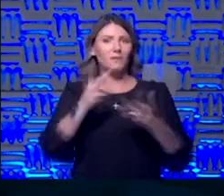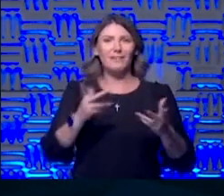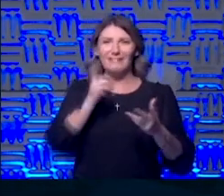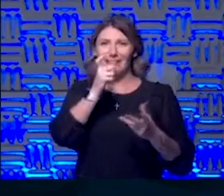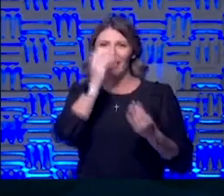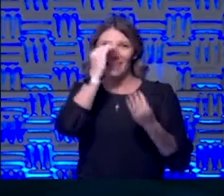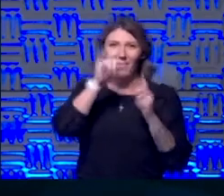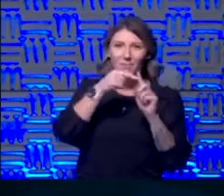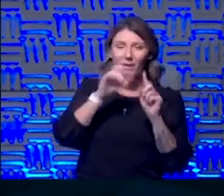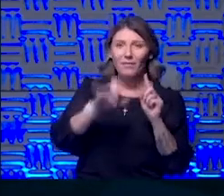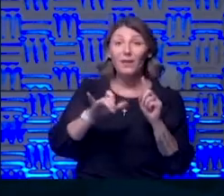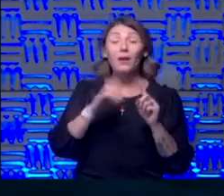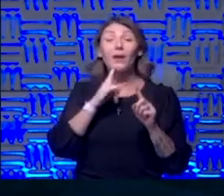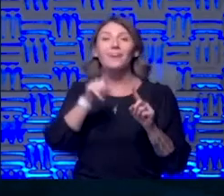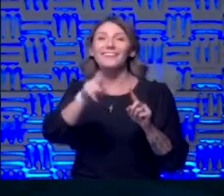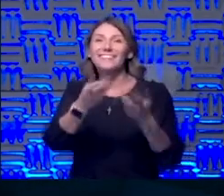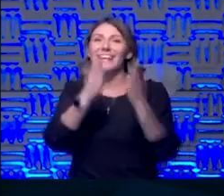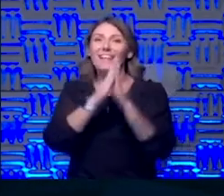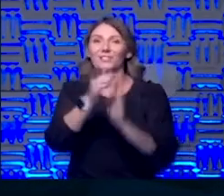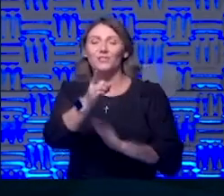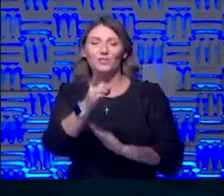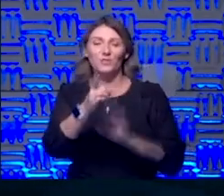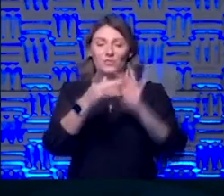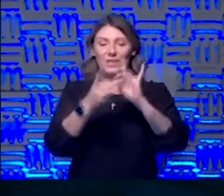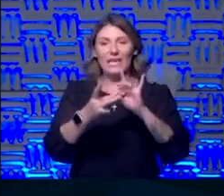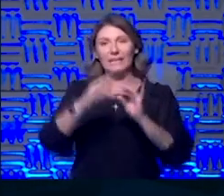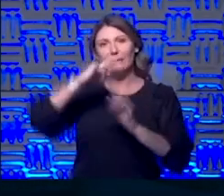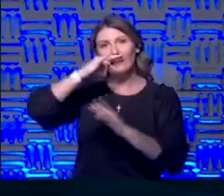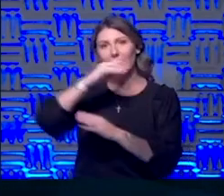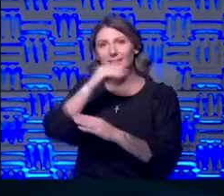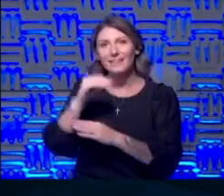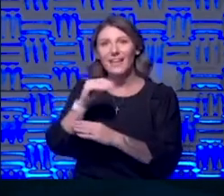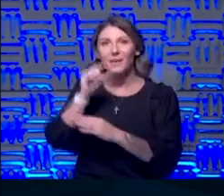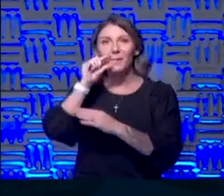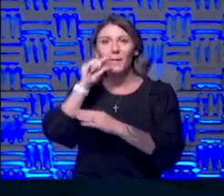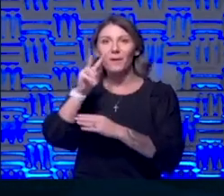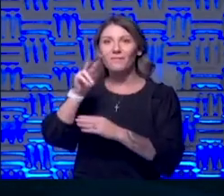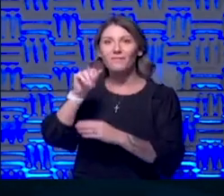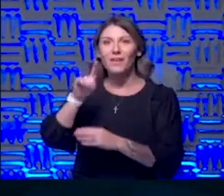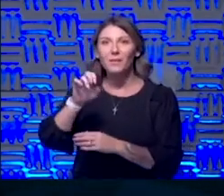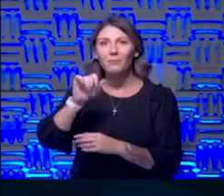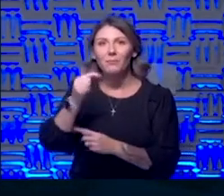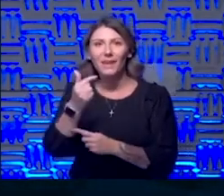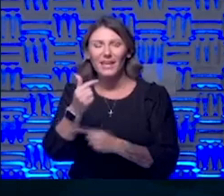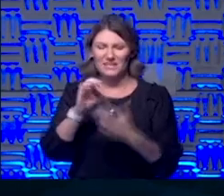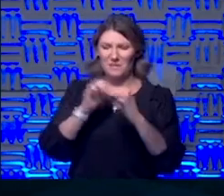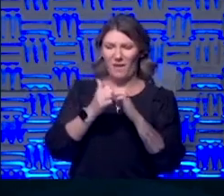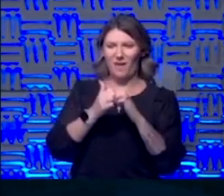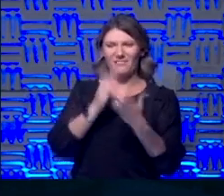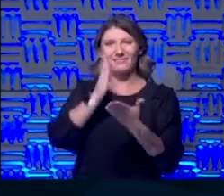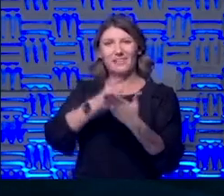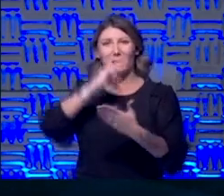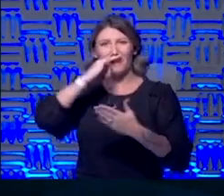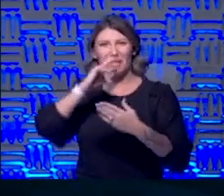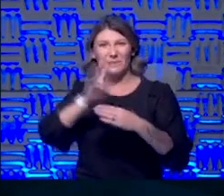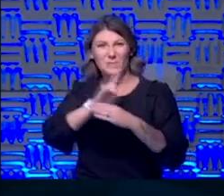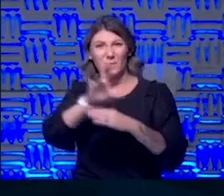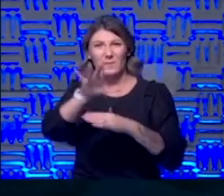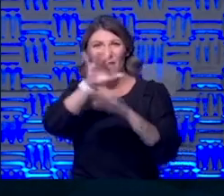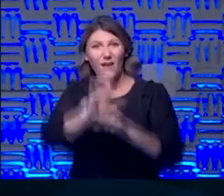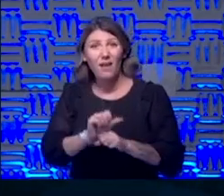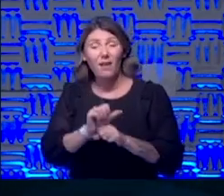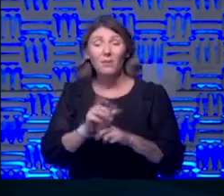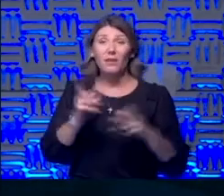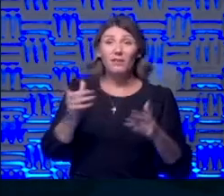so why we have you here I do have to ask you we're talking about kids and vaping how do we get kids to kick this habit do you have any quick advice